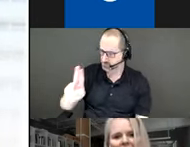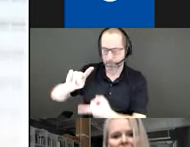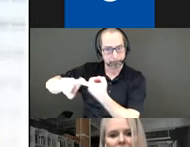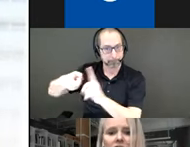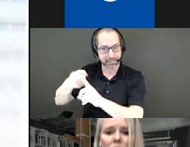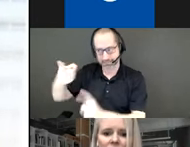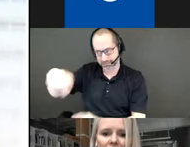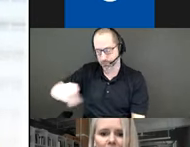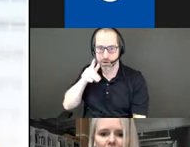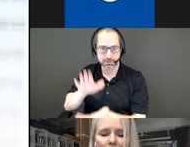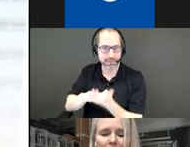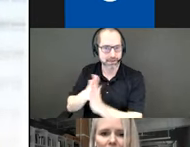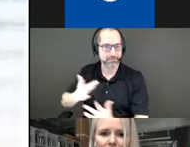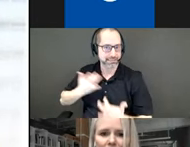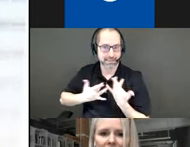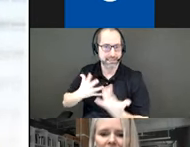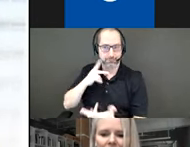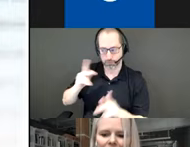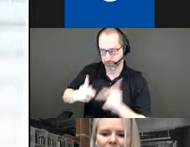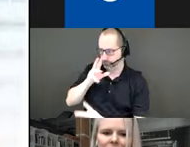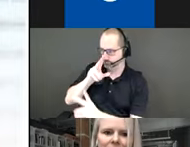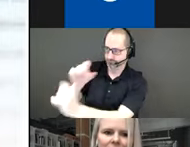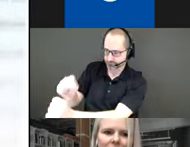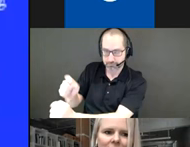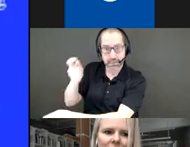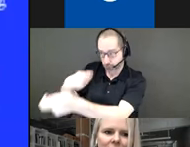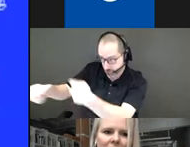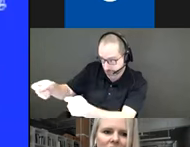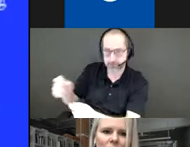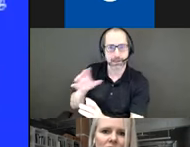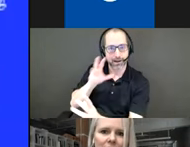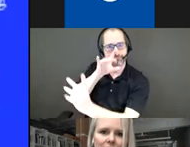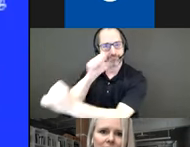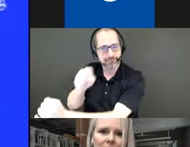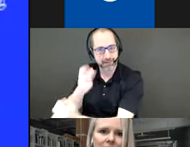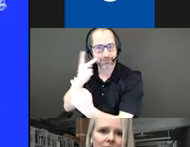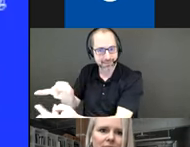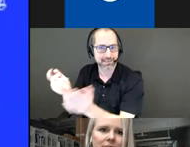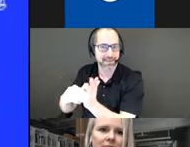changing over time to inspire return visits. Thank you so much.